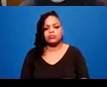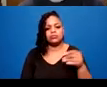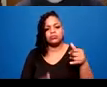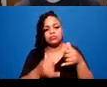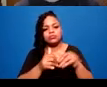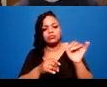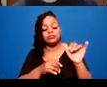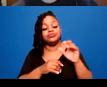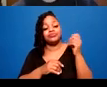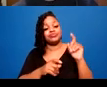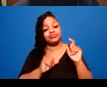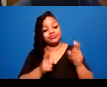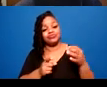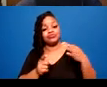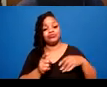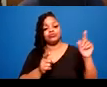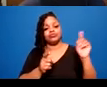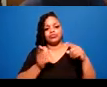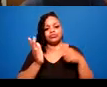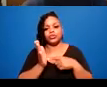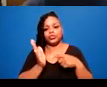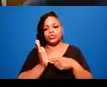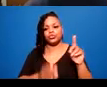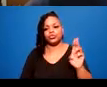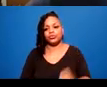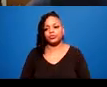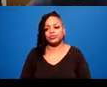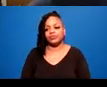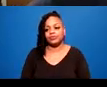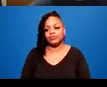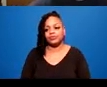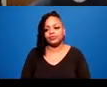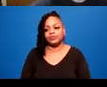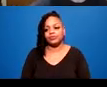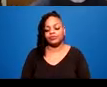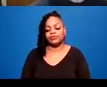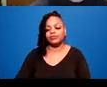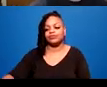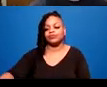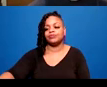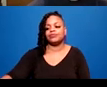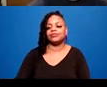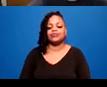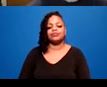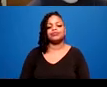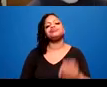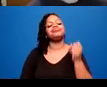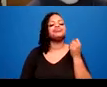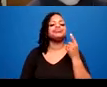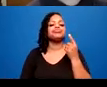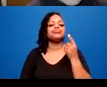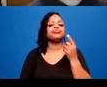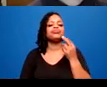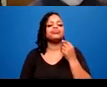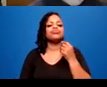Megan wrote, infantilisation, which is a common occurrence in